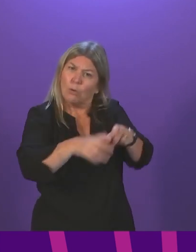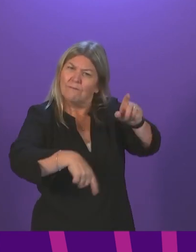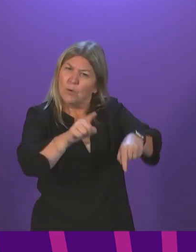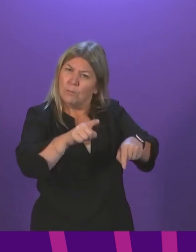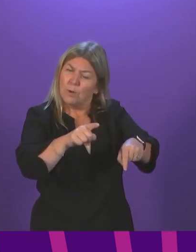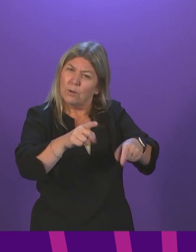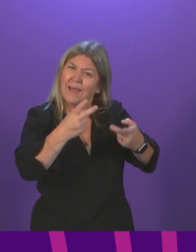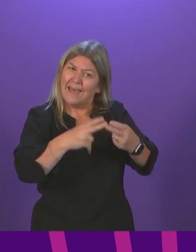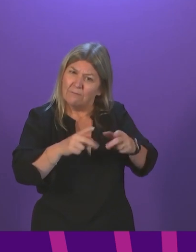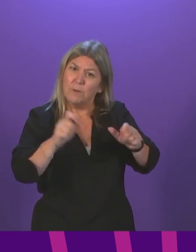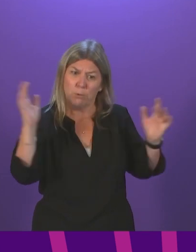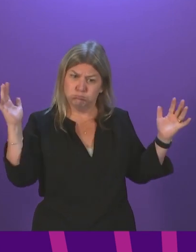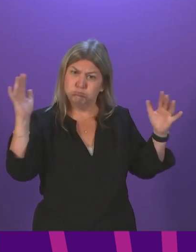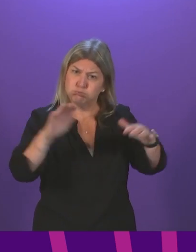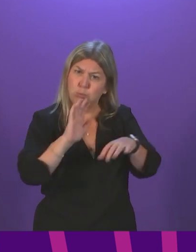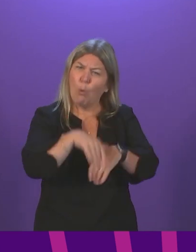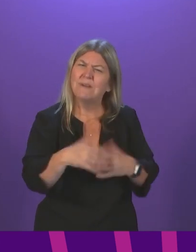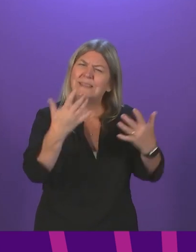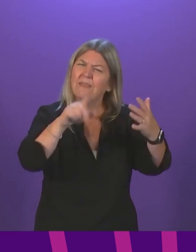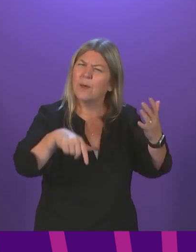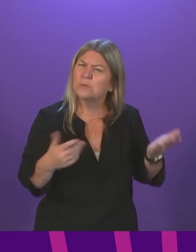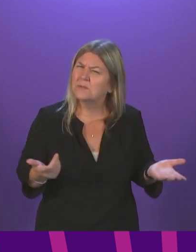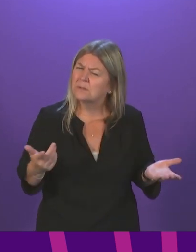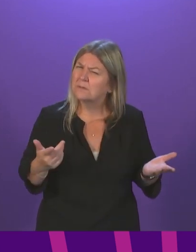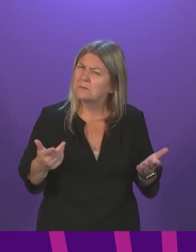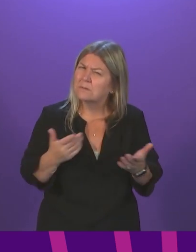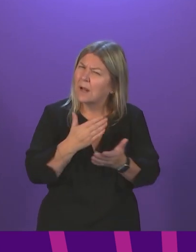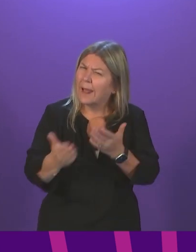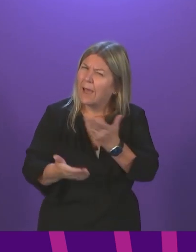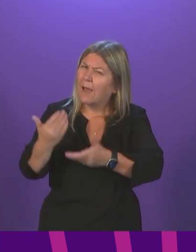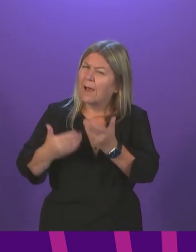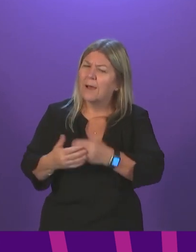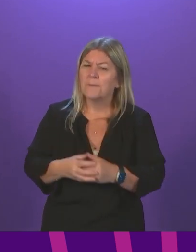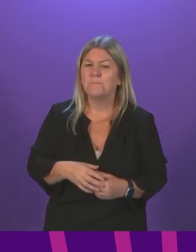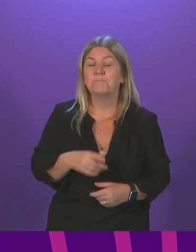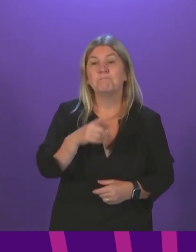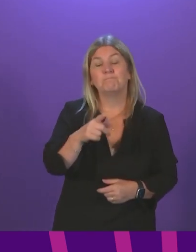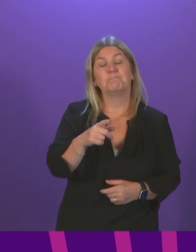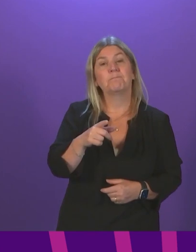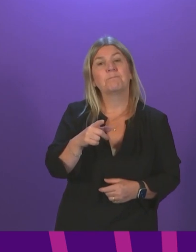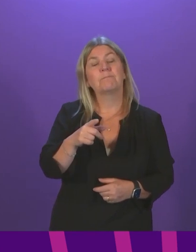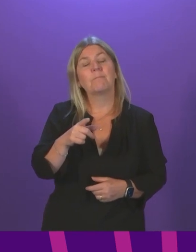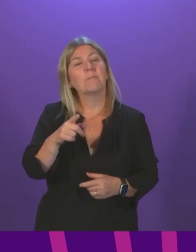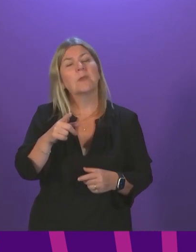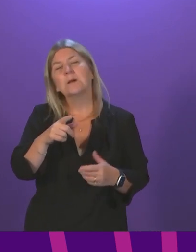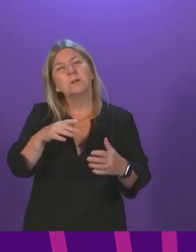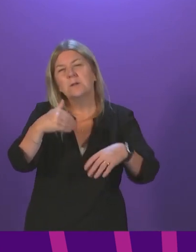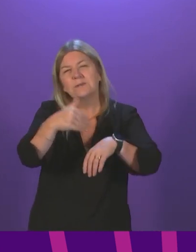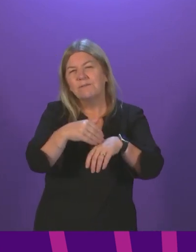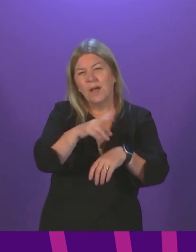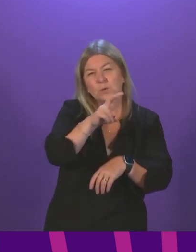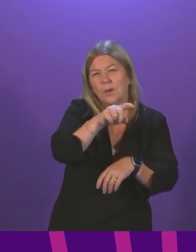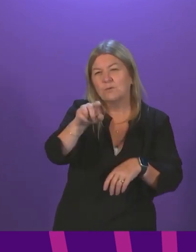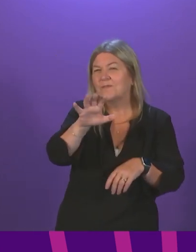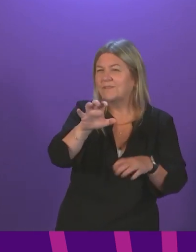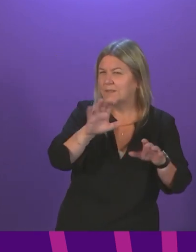attendance is over 10,000 people? First Minister. The requirement for vaccine certification doesn't apply to 12 to 15